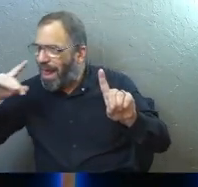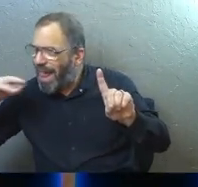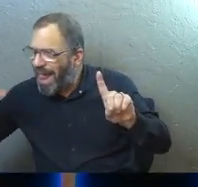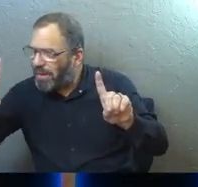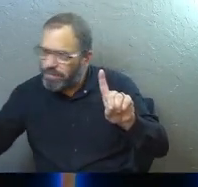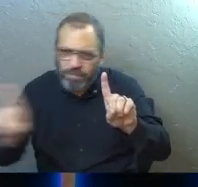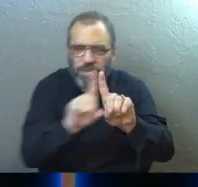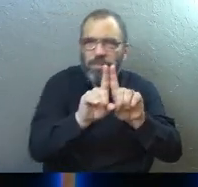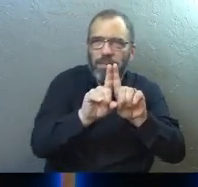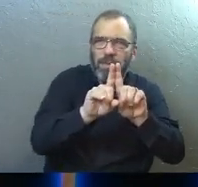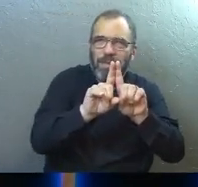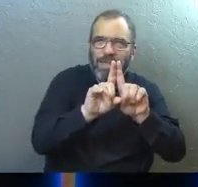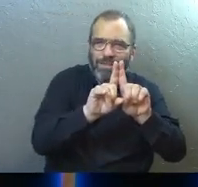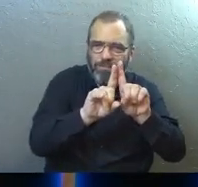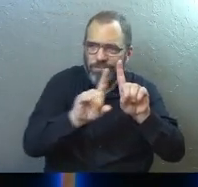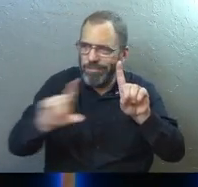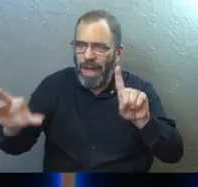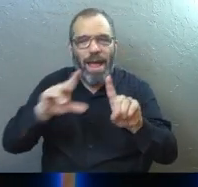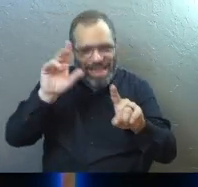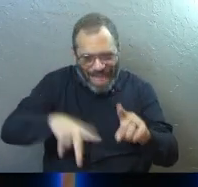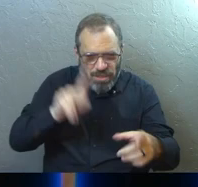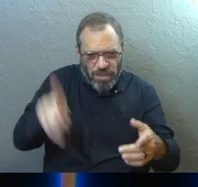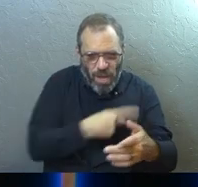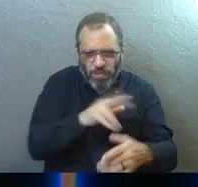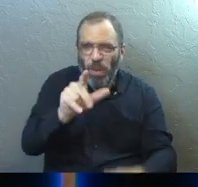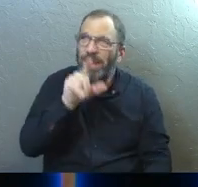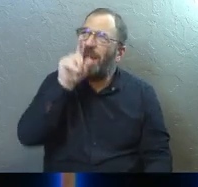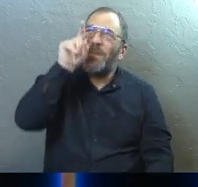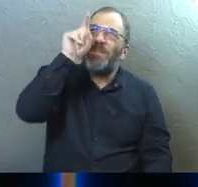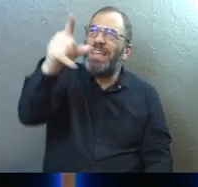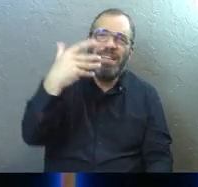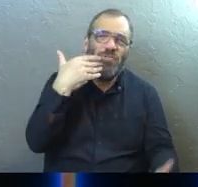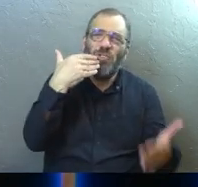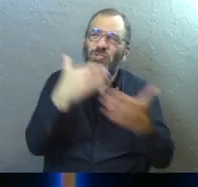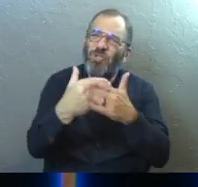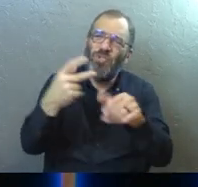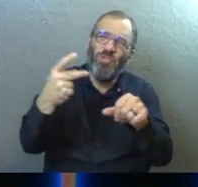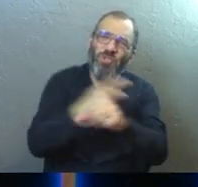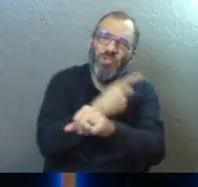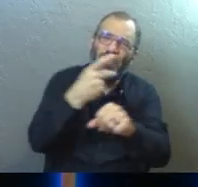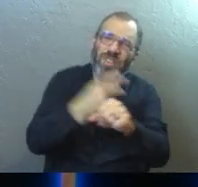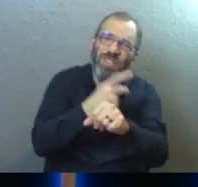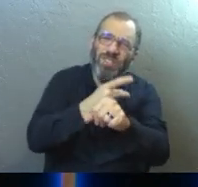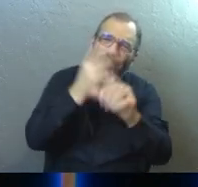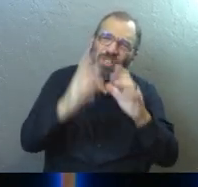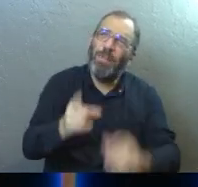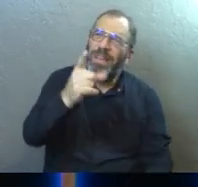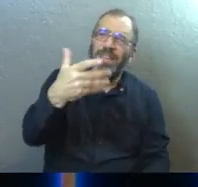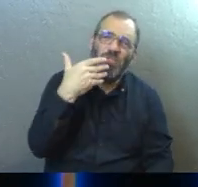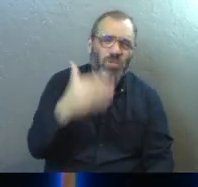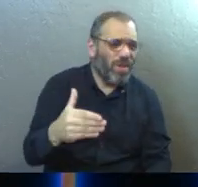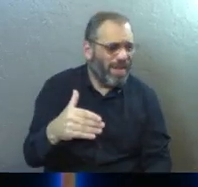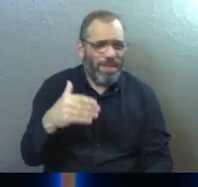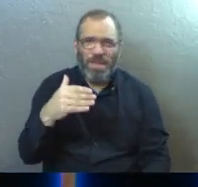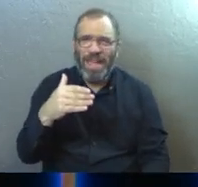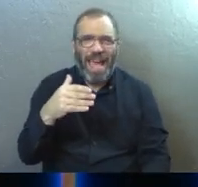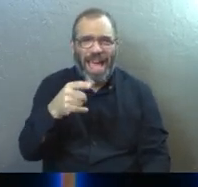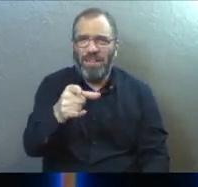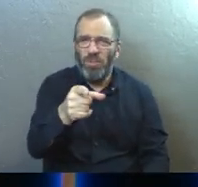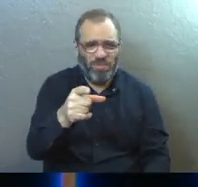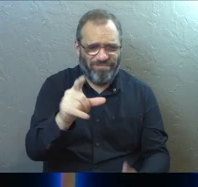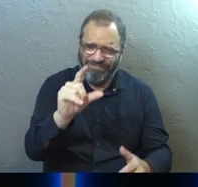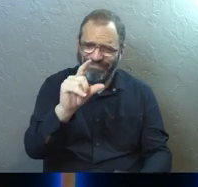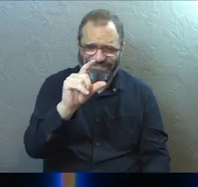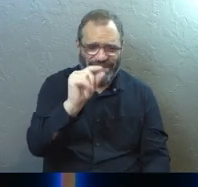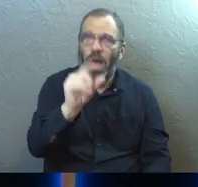That's how good he is. That's the whole point of Psalm 23 is he's just a good shepherd and so much about him and it's so little about